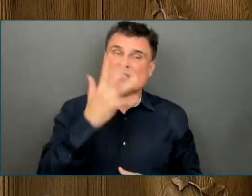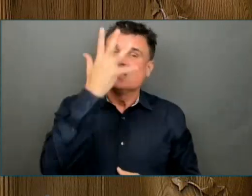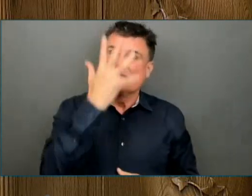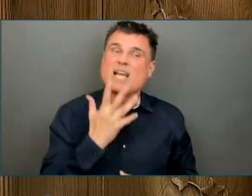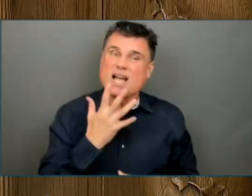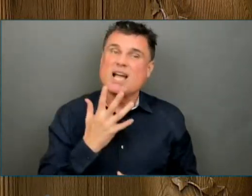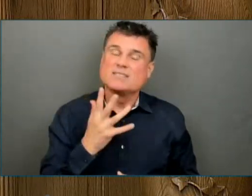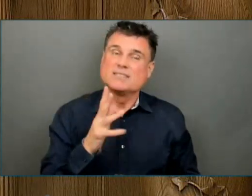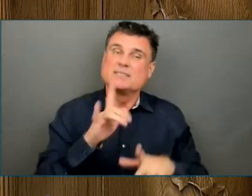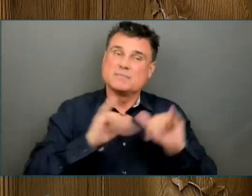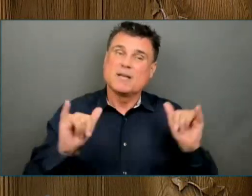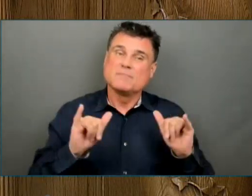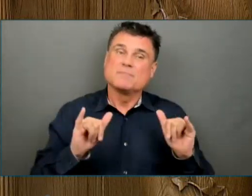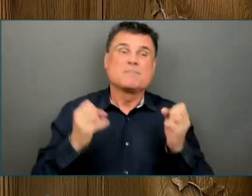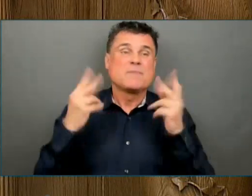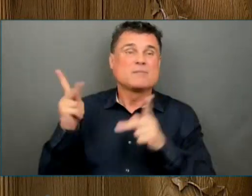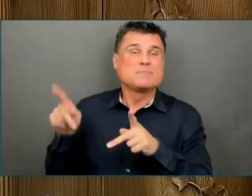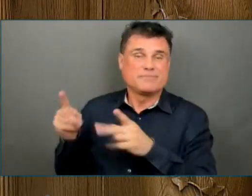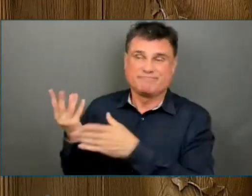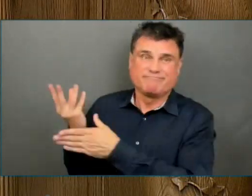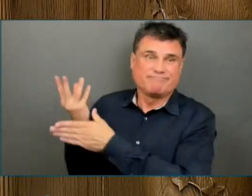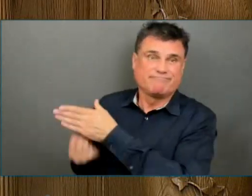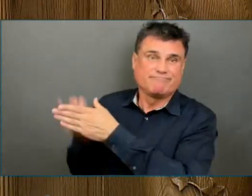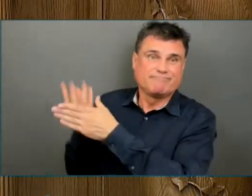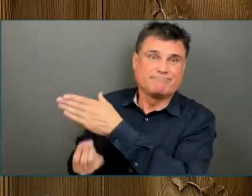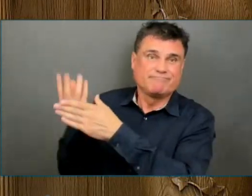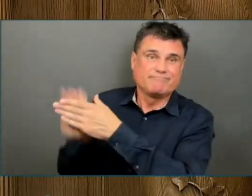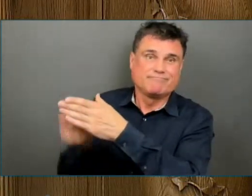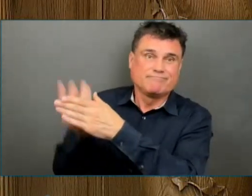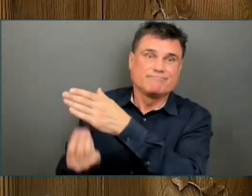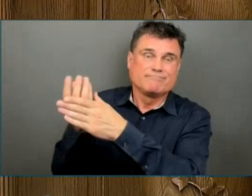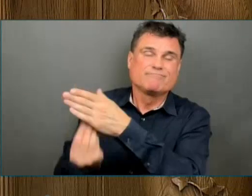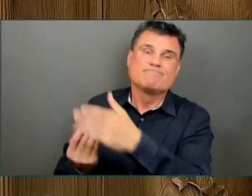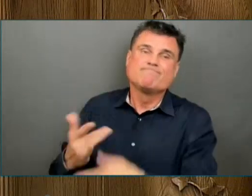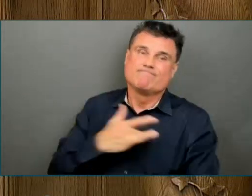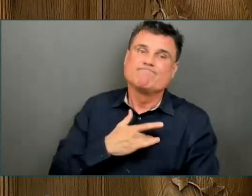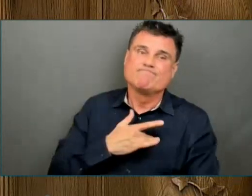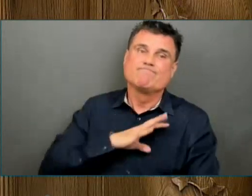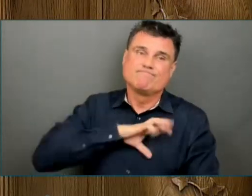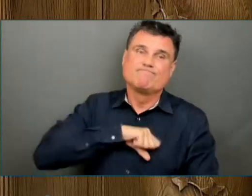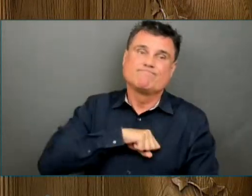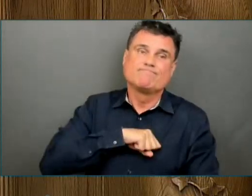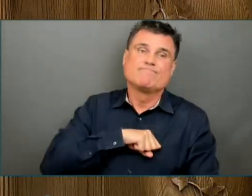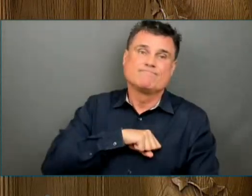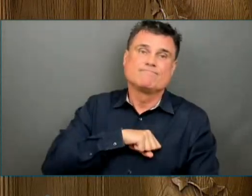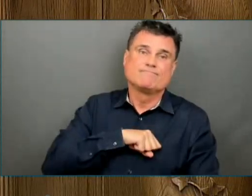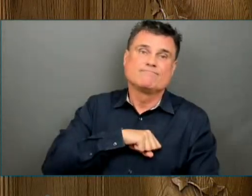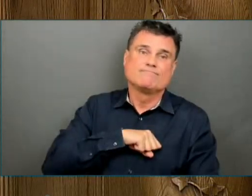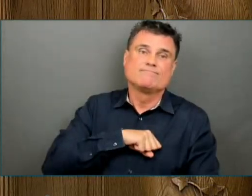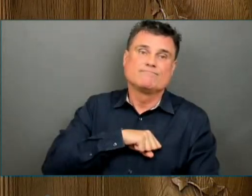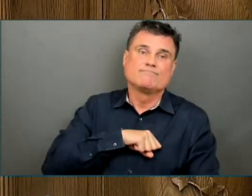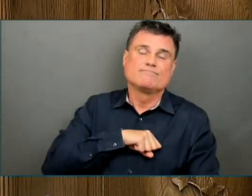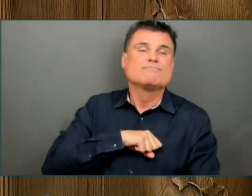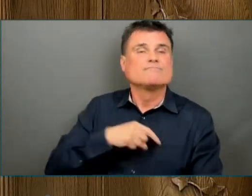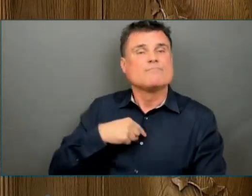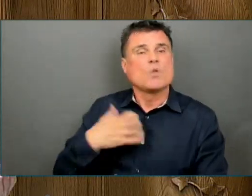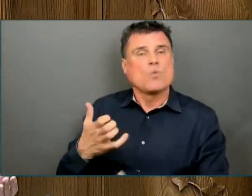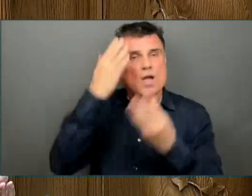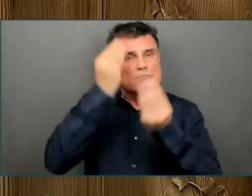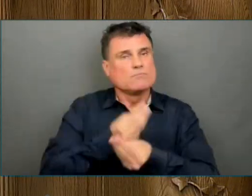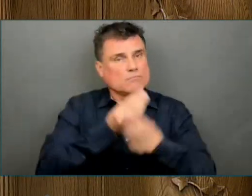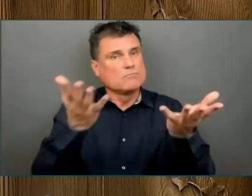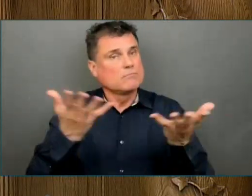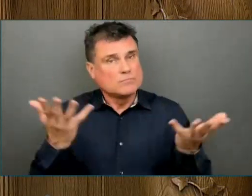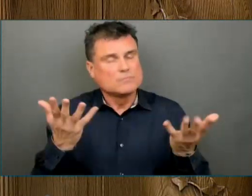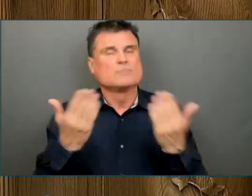Legislative Assembly, indeed to all who hold elected office, I am deeply grateful for your leadership, for your